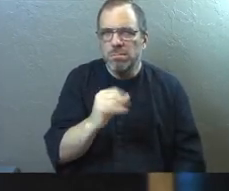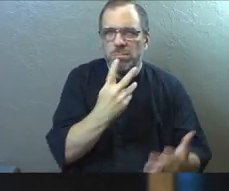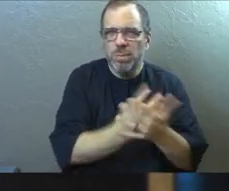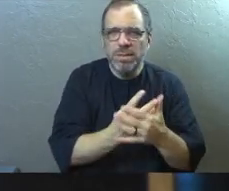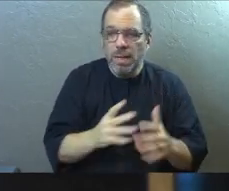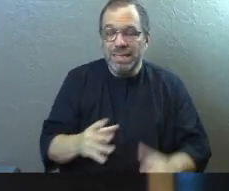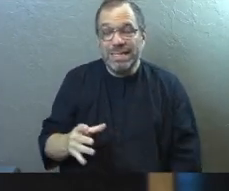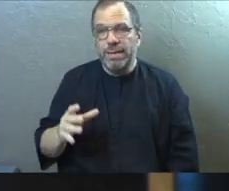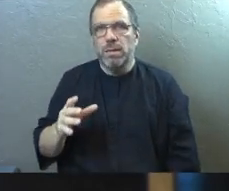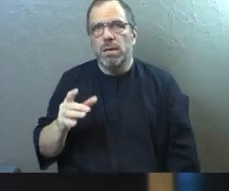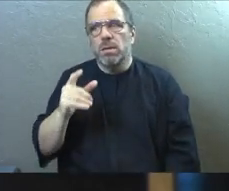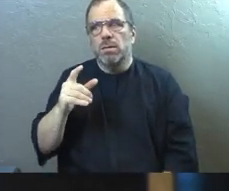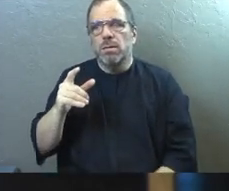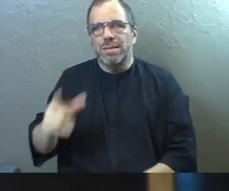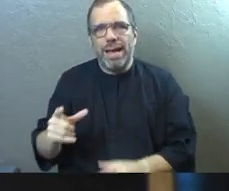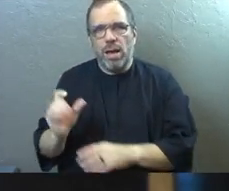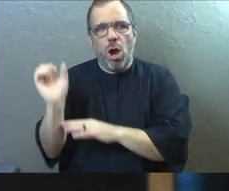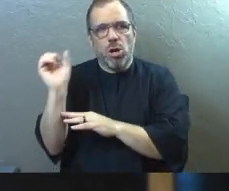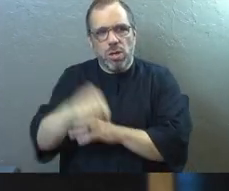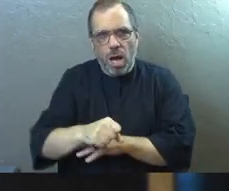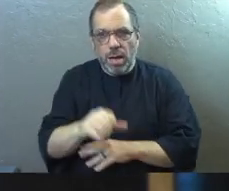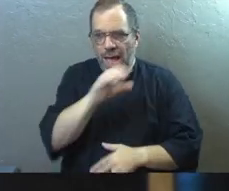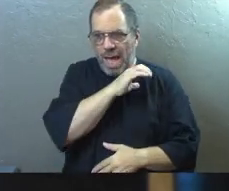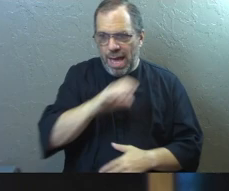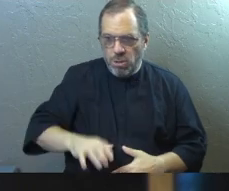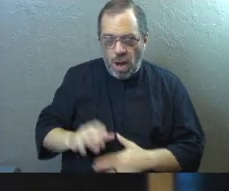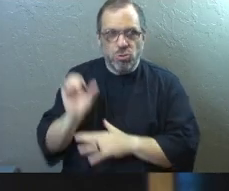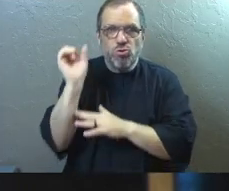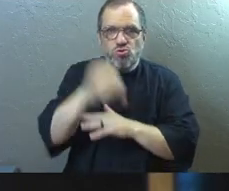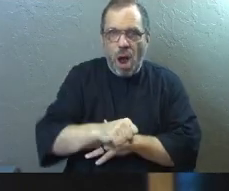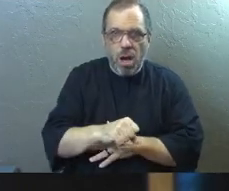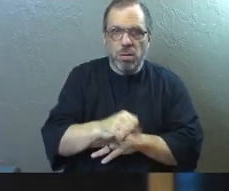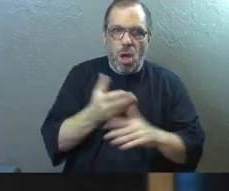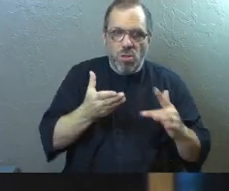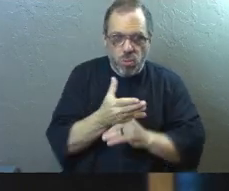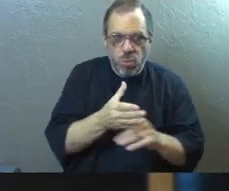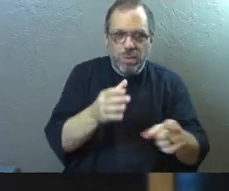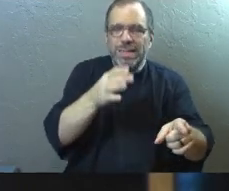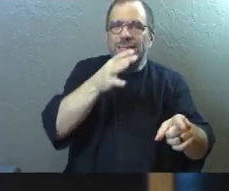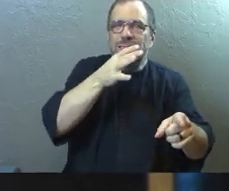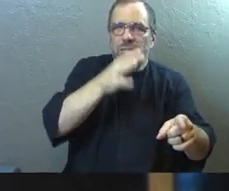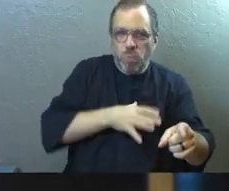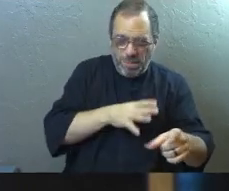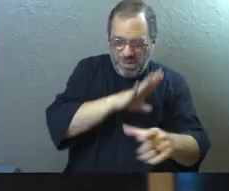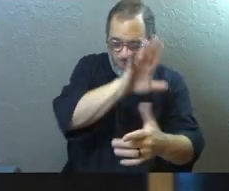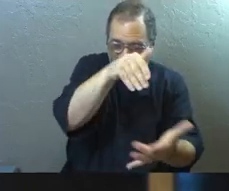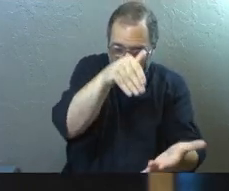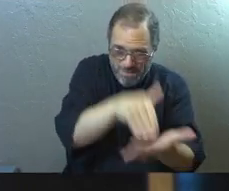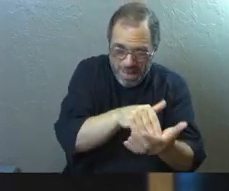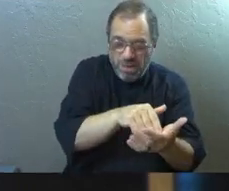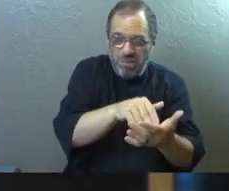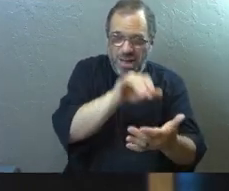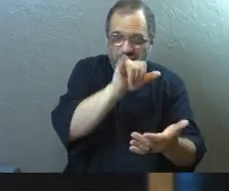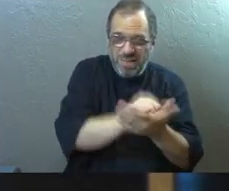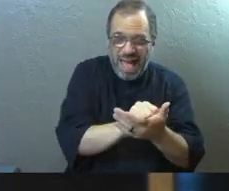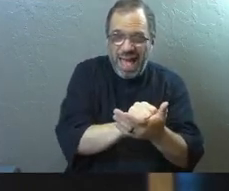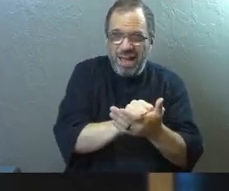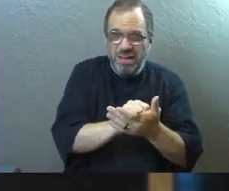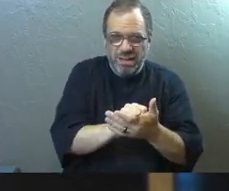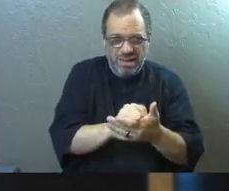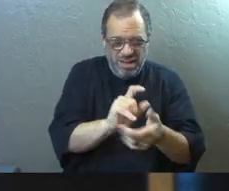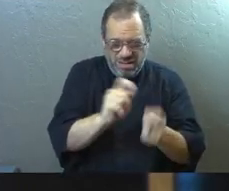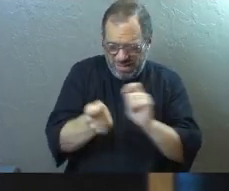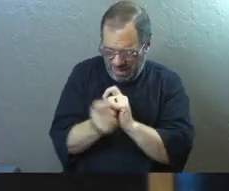See, she's conquering. And Christ is conquering through her in the midst of that. We have to